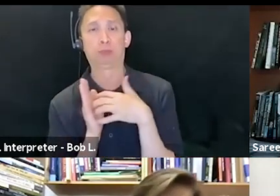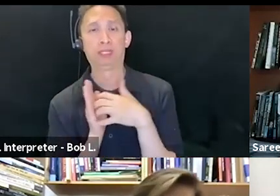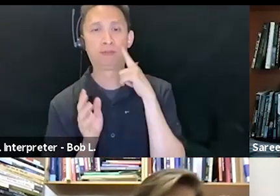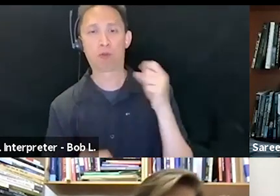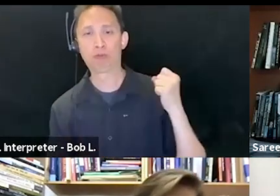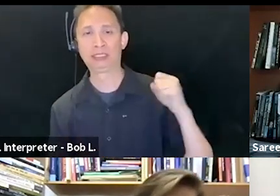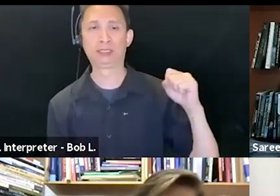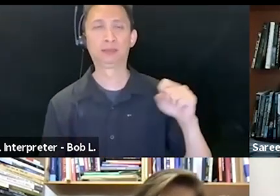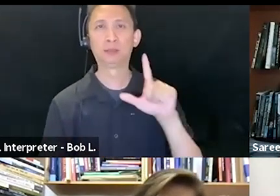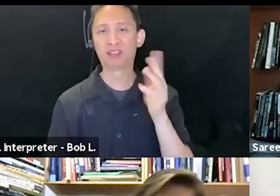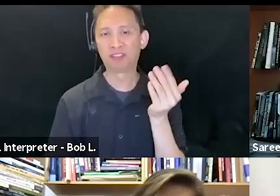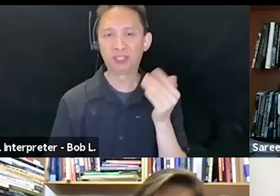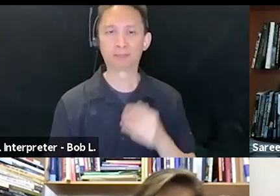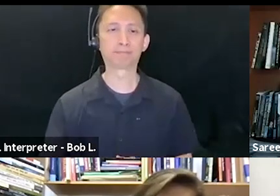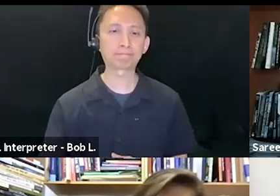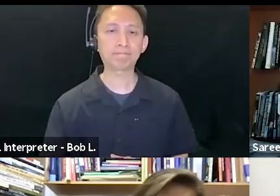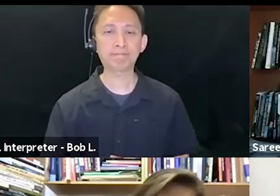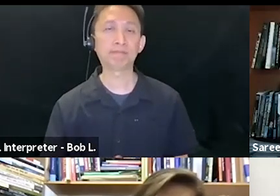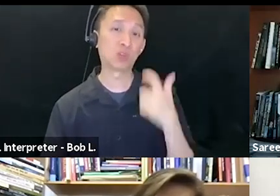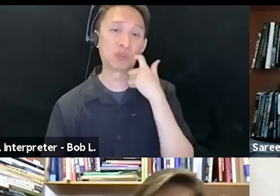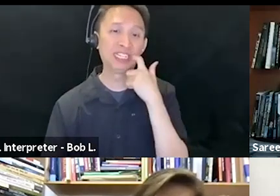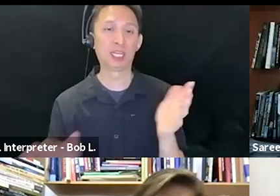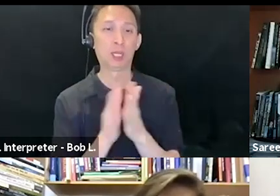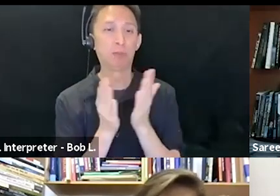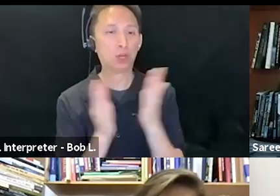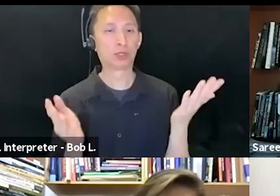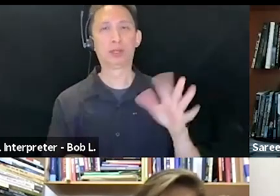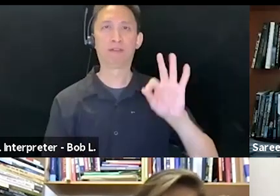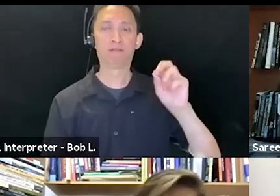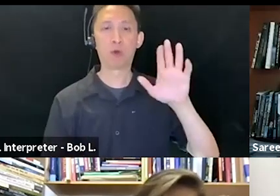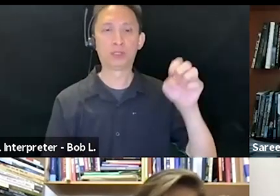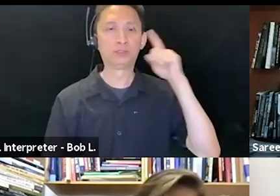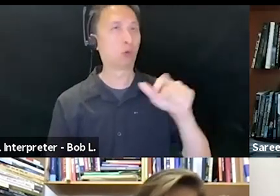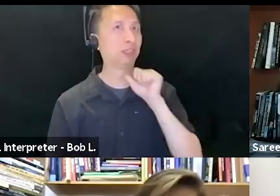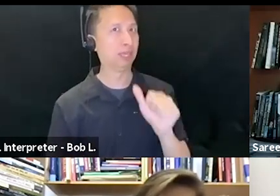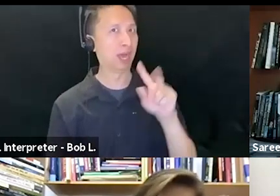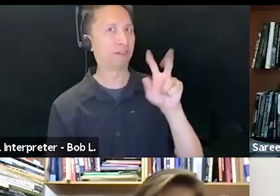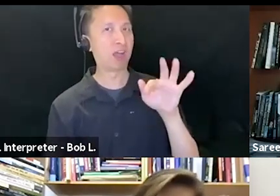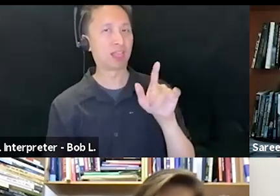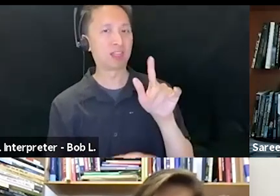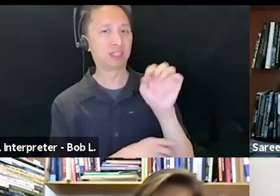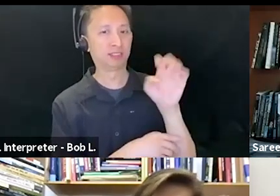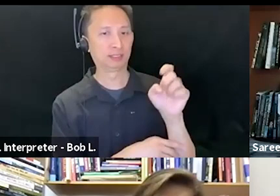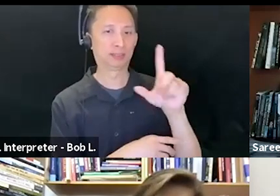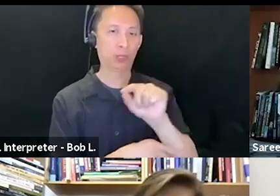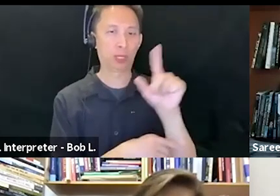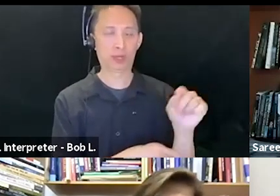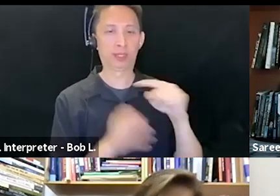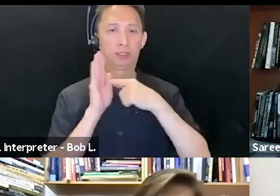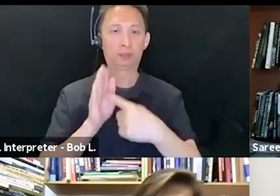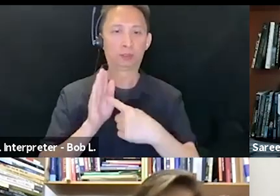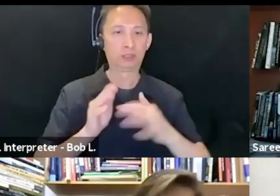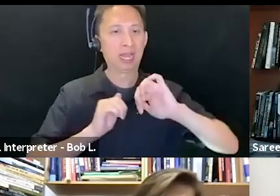Nonviolence in 2020, explores how an ethic of nonviolence must be connected to a broader political struggle for social